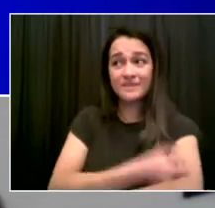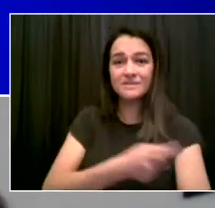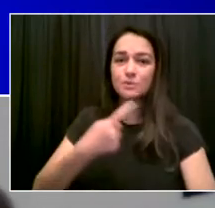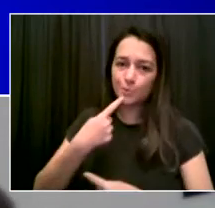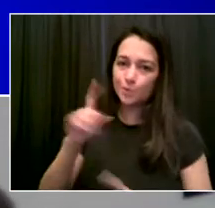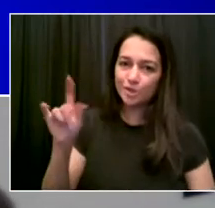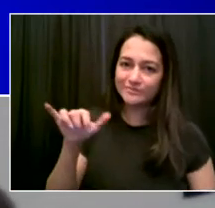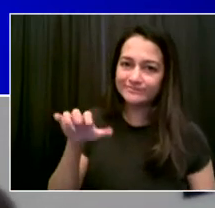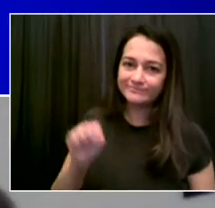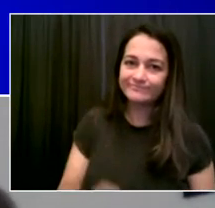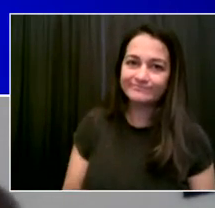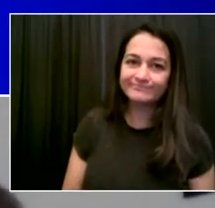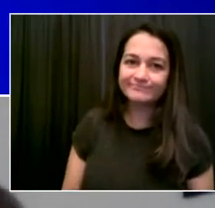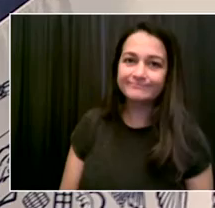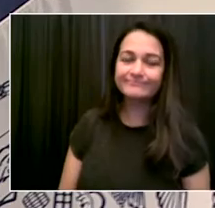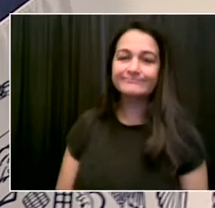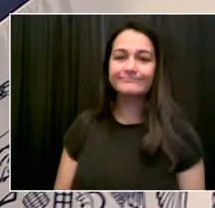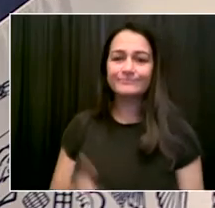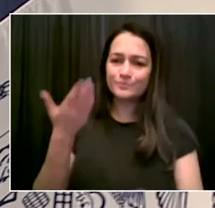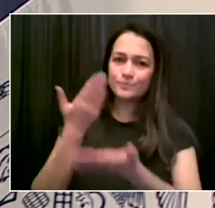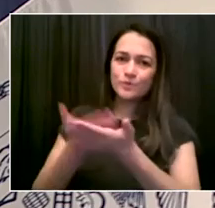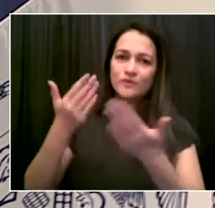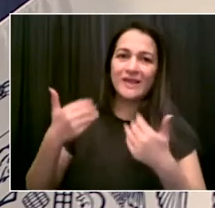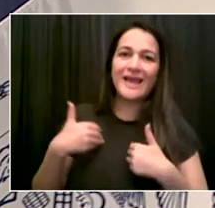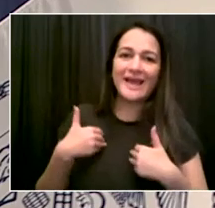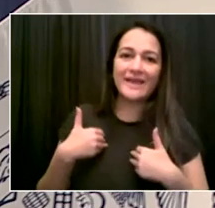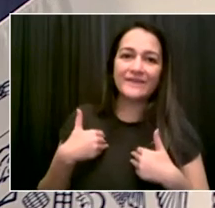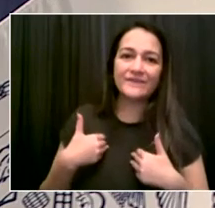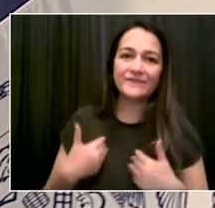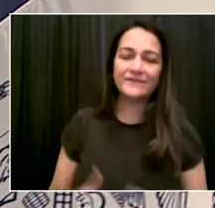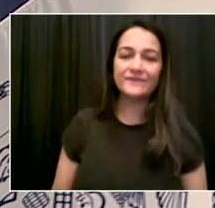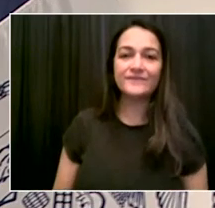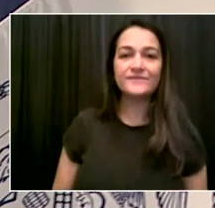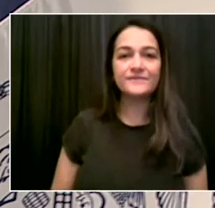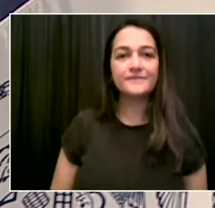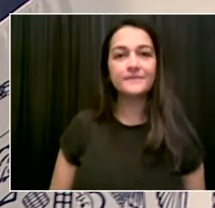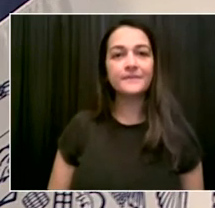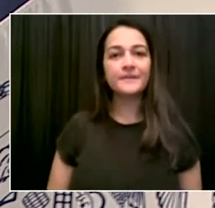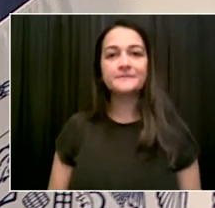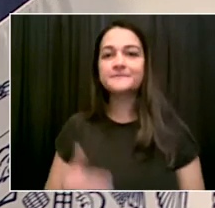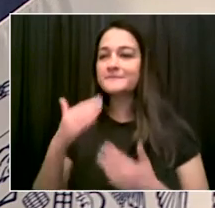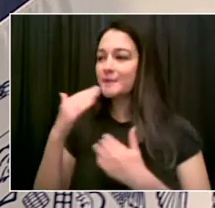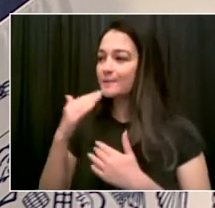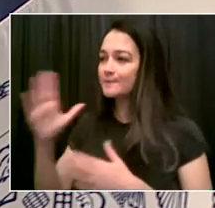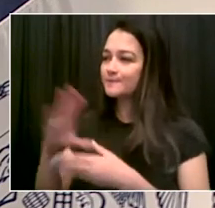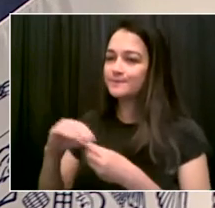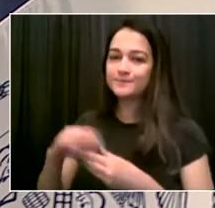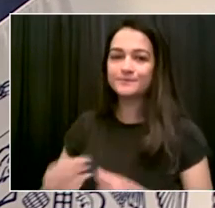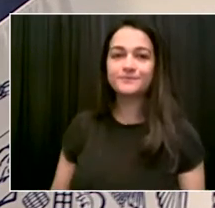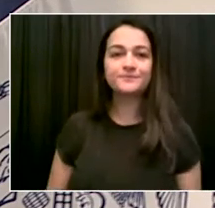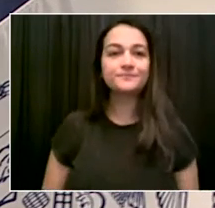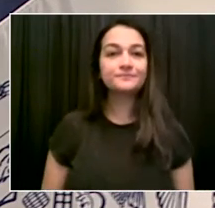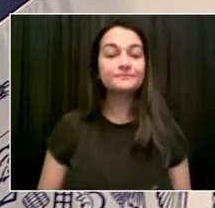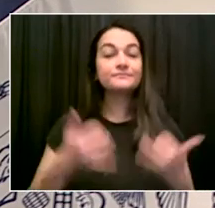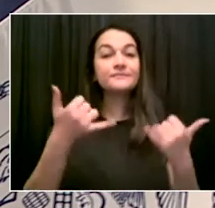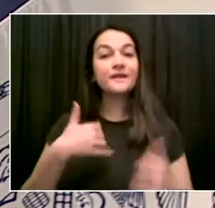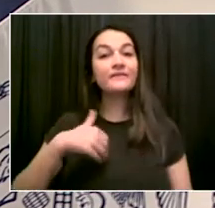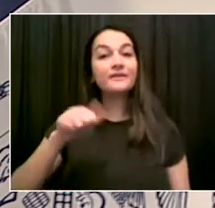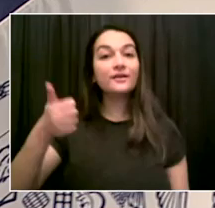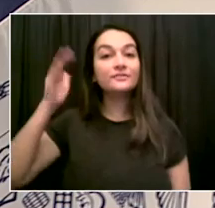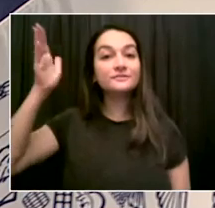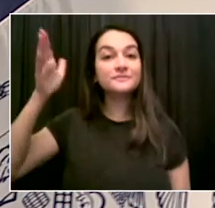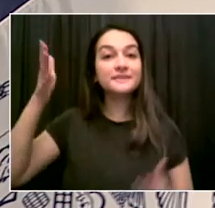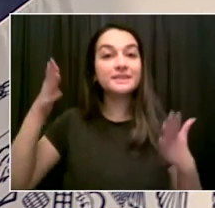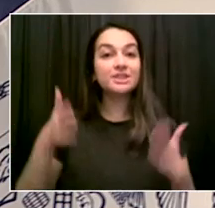you, Mayor. Thank you. Someone who has been a leader in the areas of small business and economic development who understands